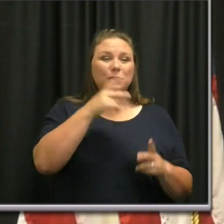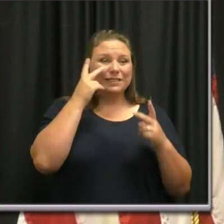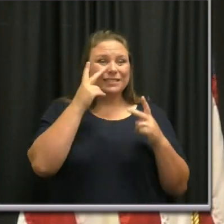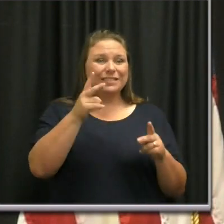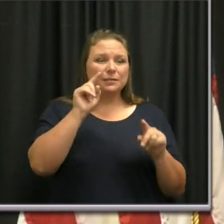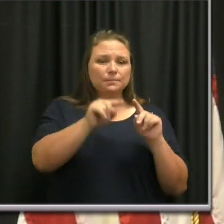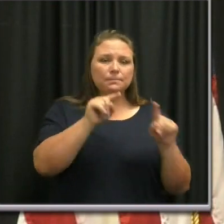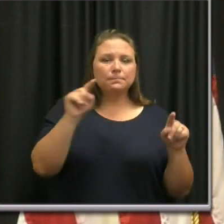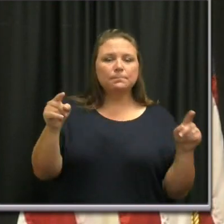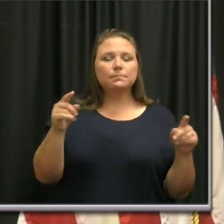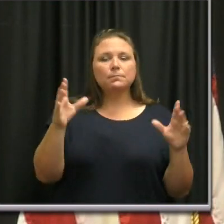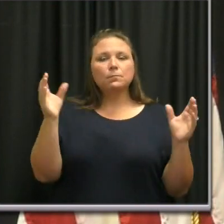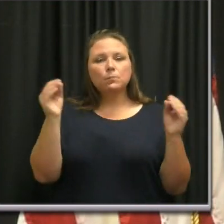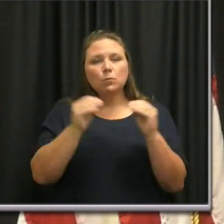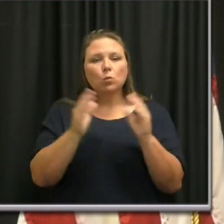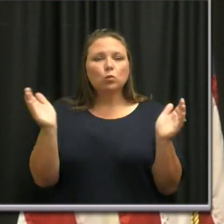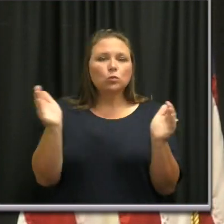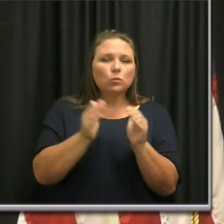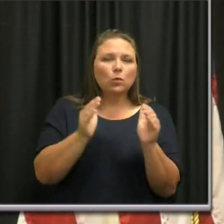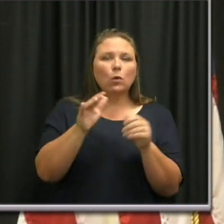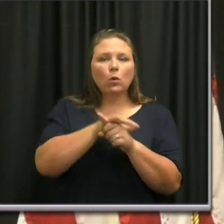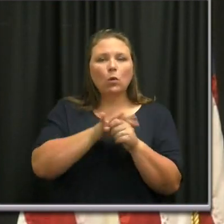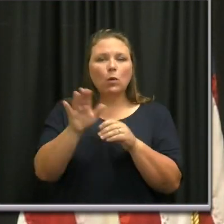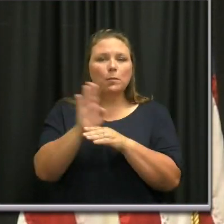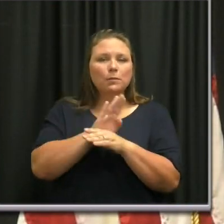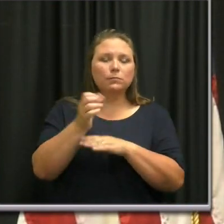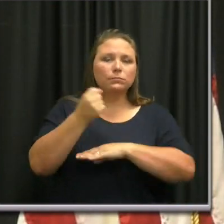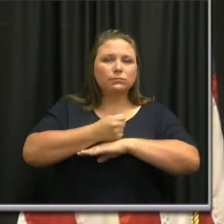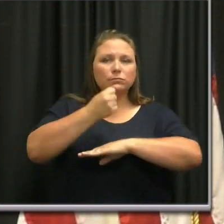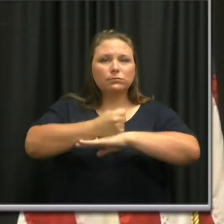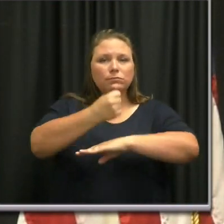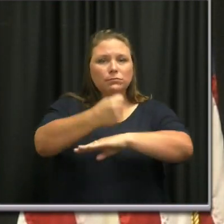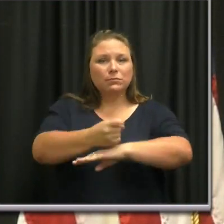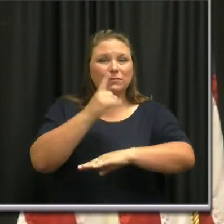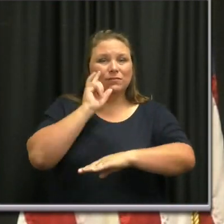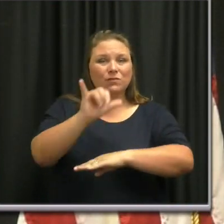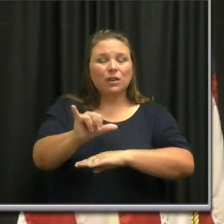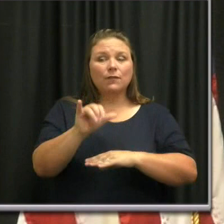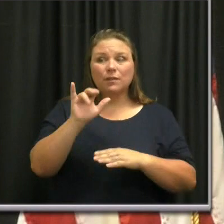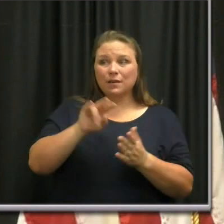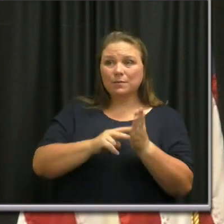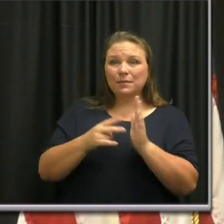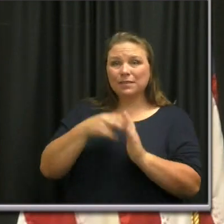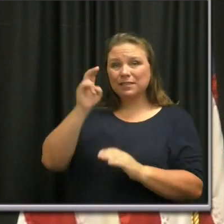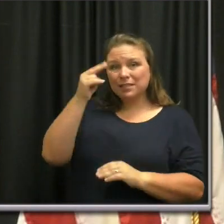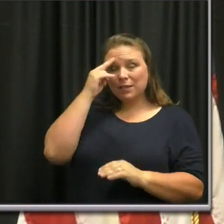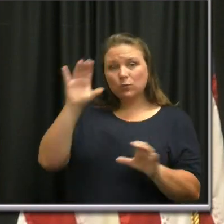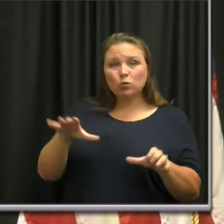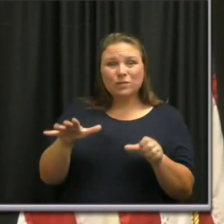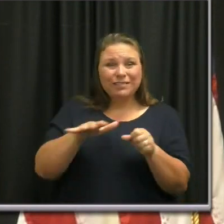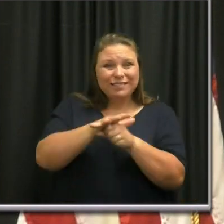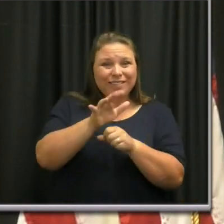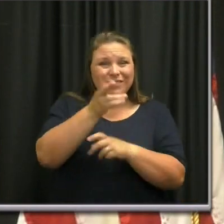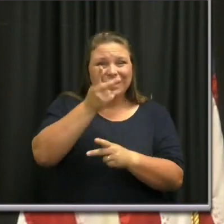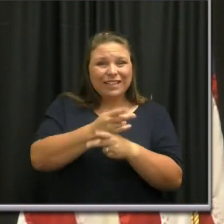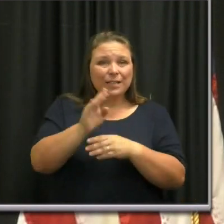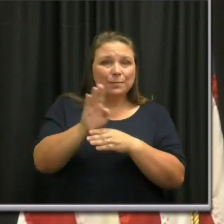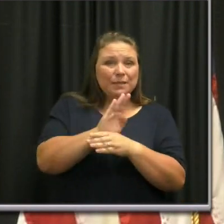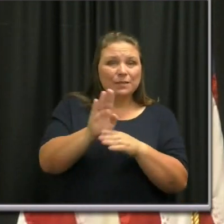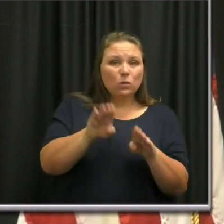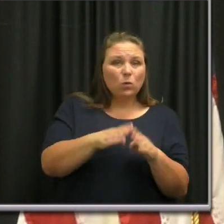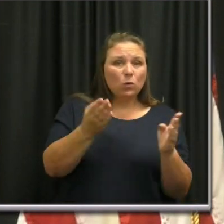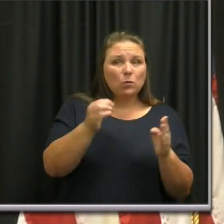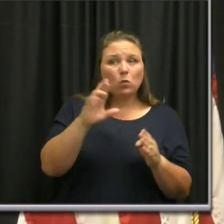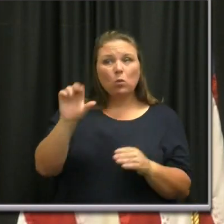more small local businesses, particularly restaurants, closing their doors in Nashville. Is Nashville doing enough to help these businesses or is there